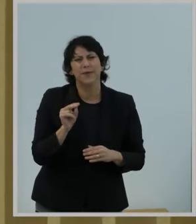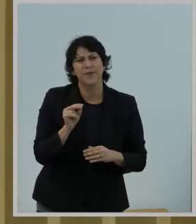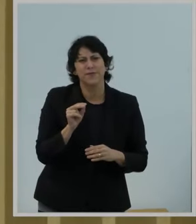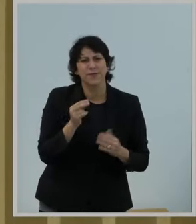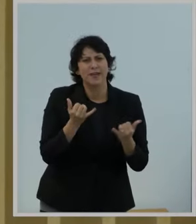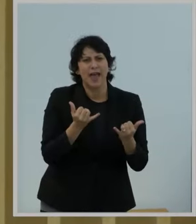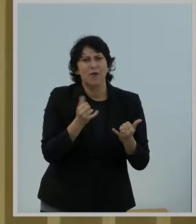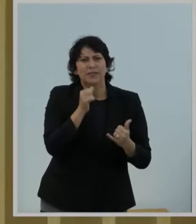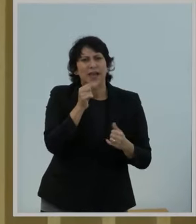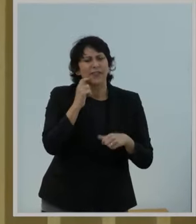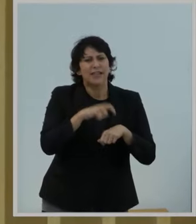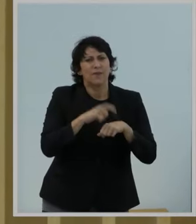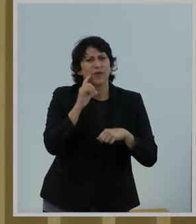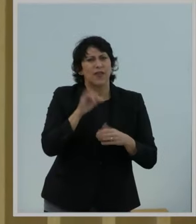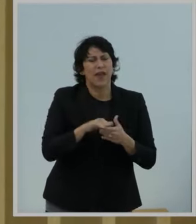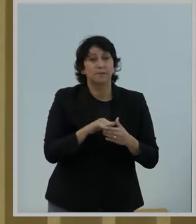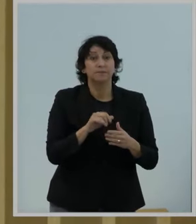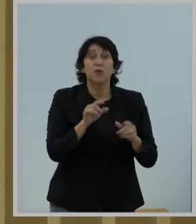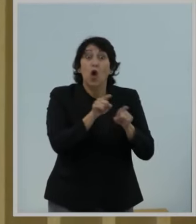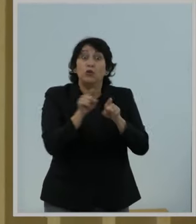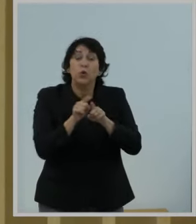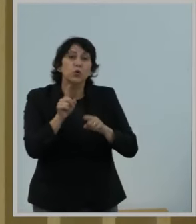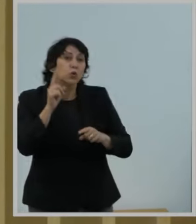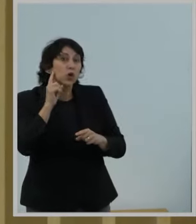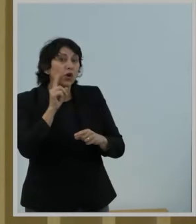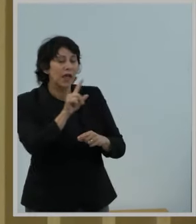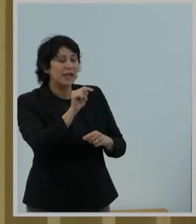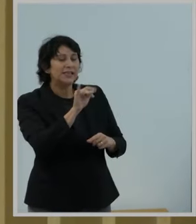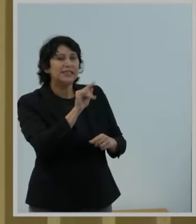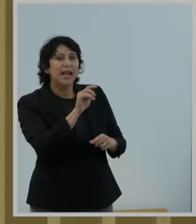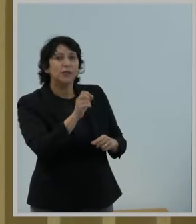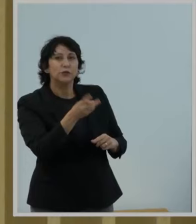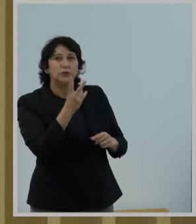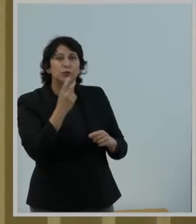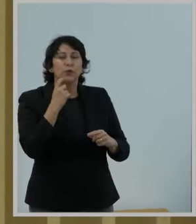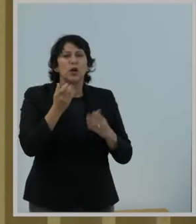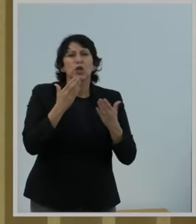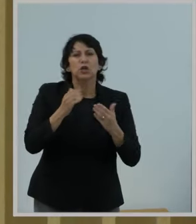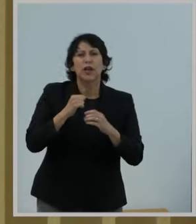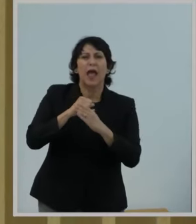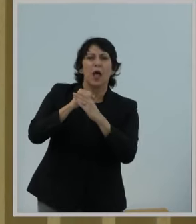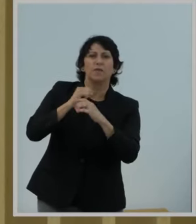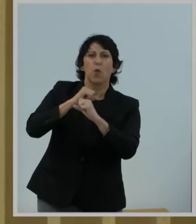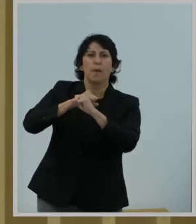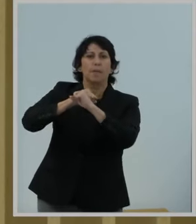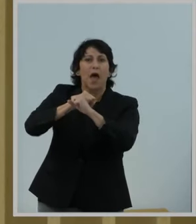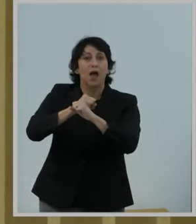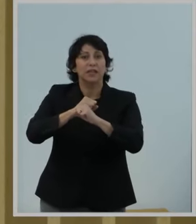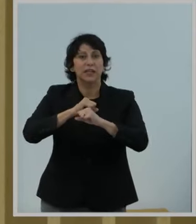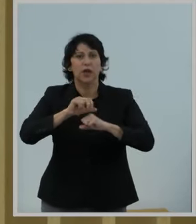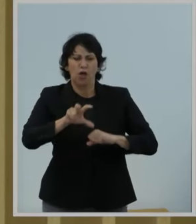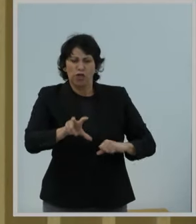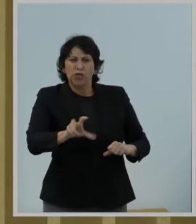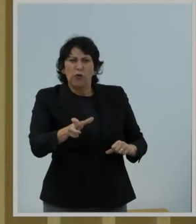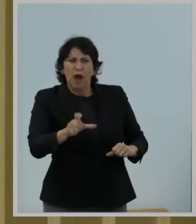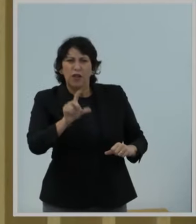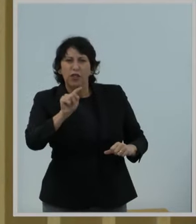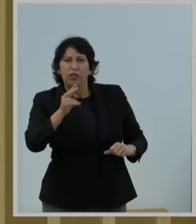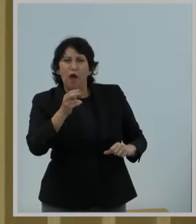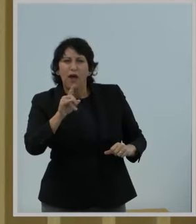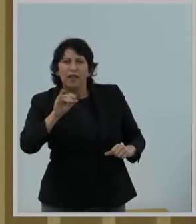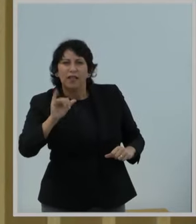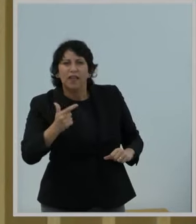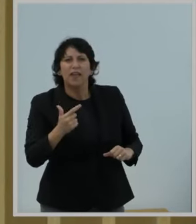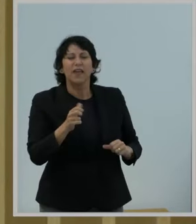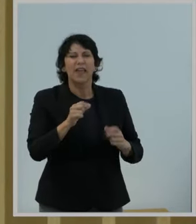We're now told that Title II is necessary to stop ISPs from engaging in blocking, throttling, and other sort of anti-consumer